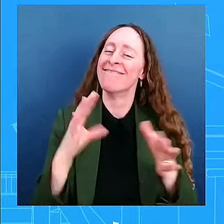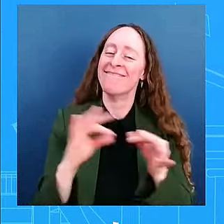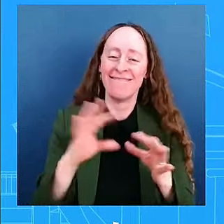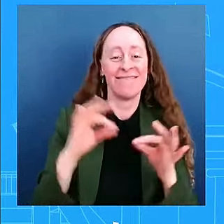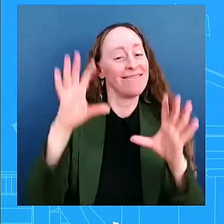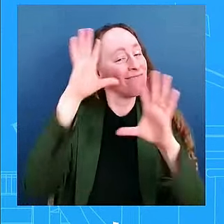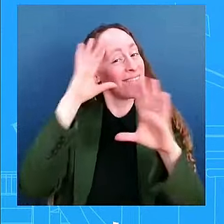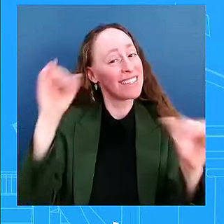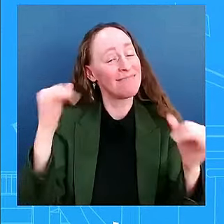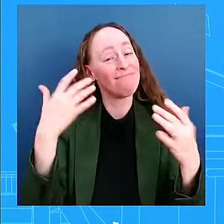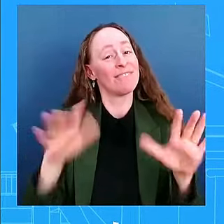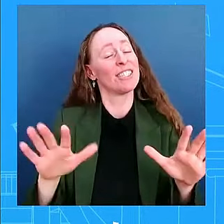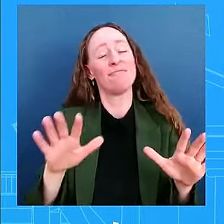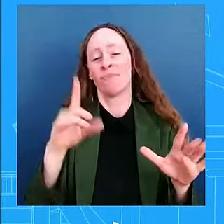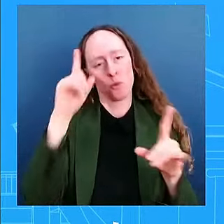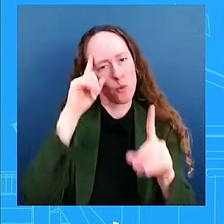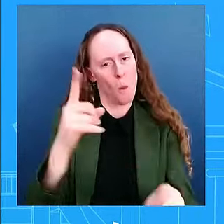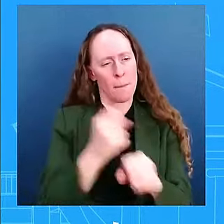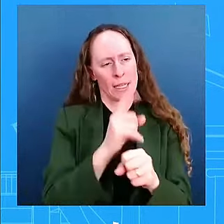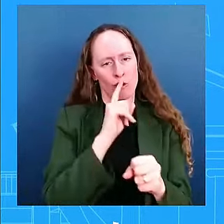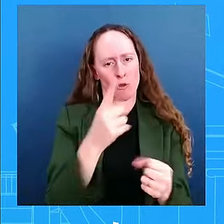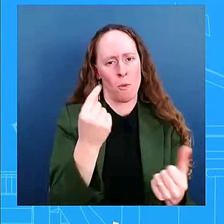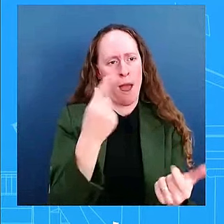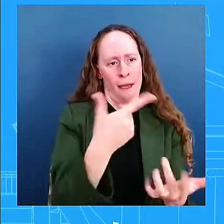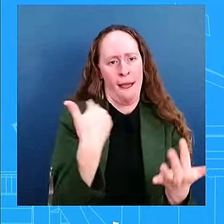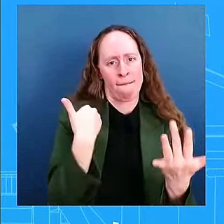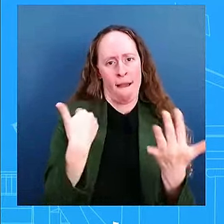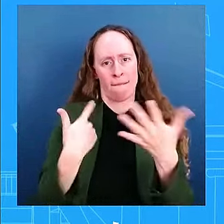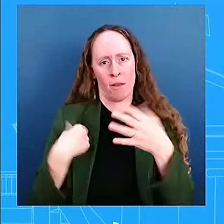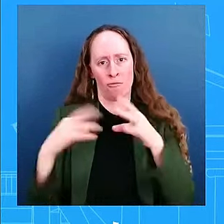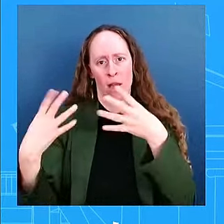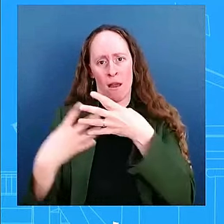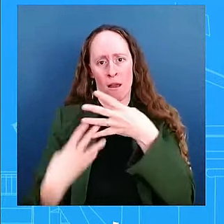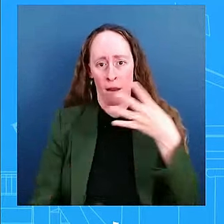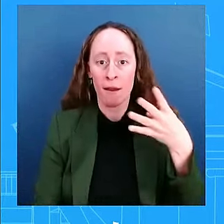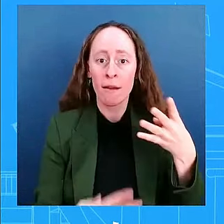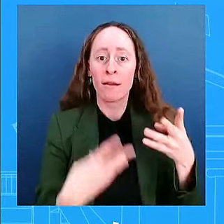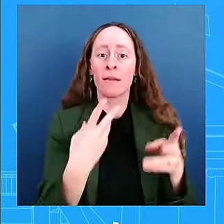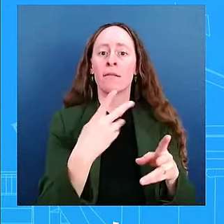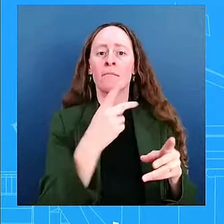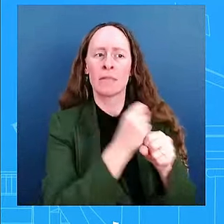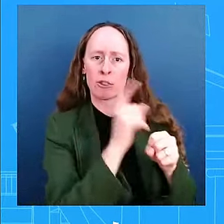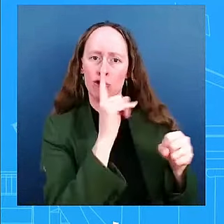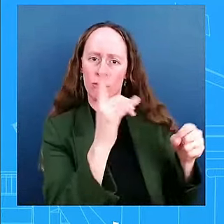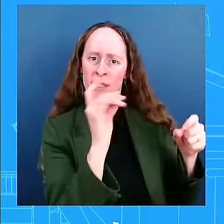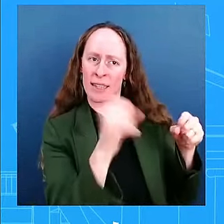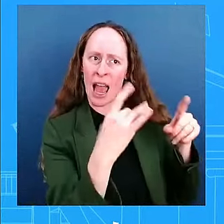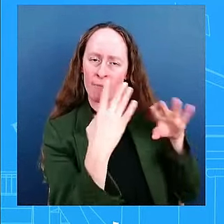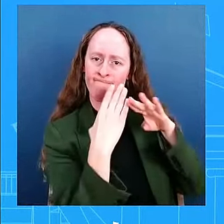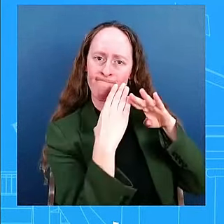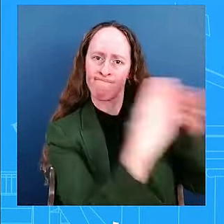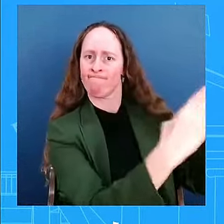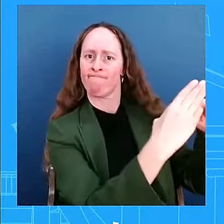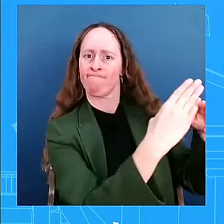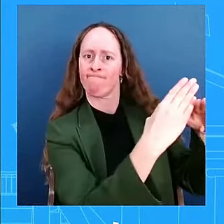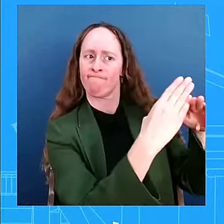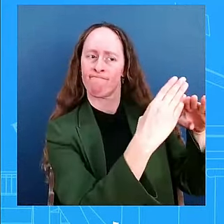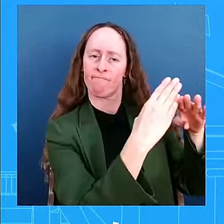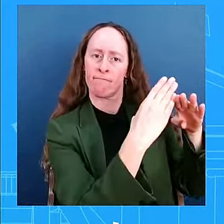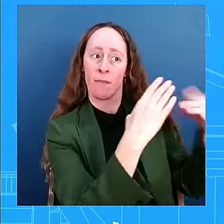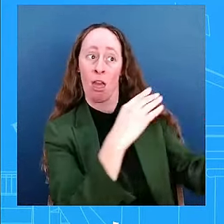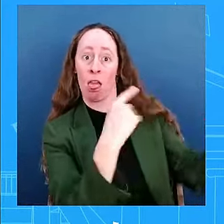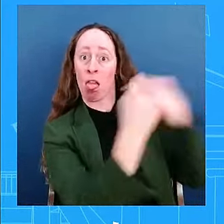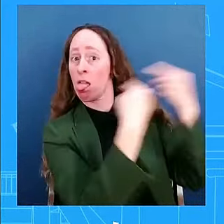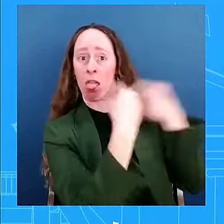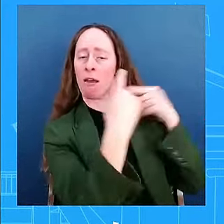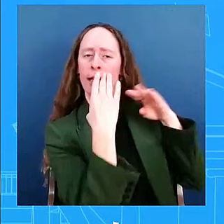for cross-border strikes so Ukraine can hit back against Russia, uh, Russian forces that are, that are attacking them or